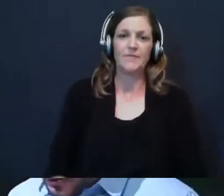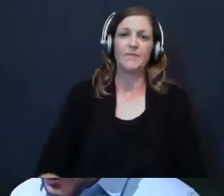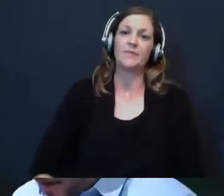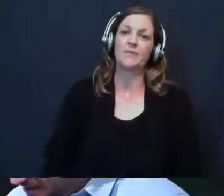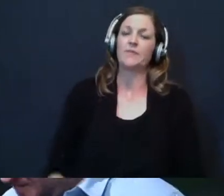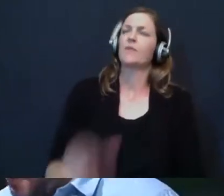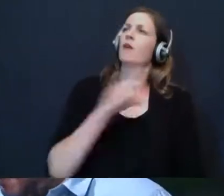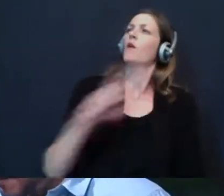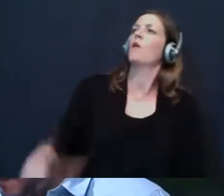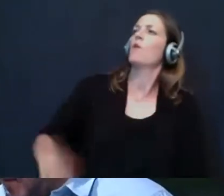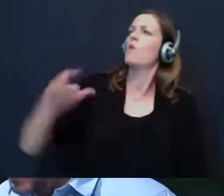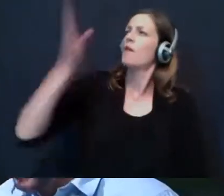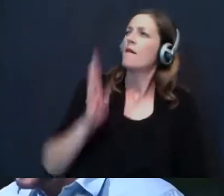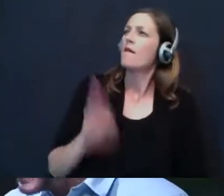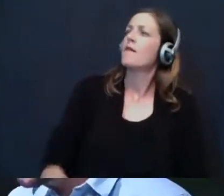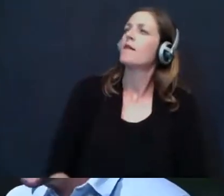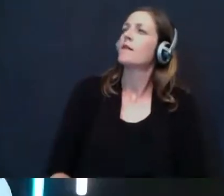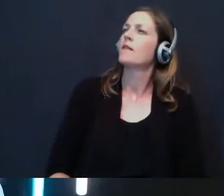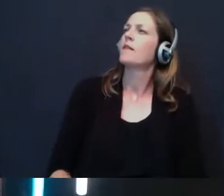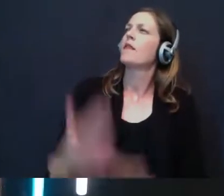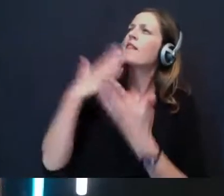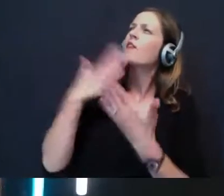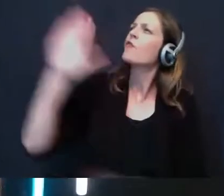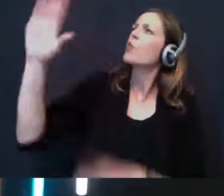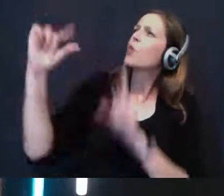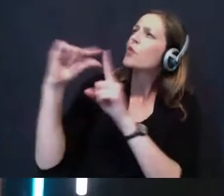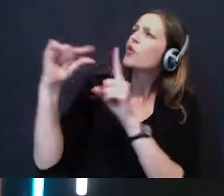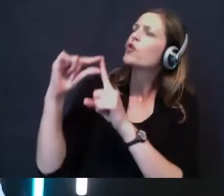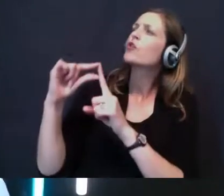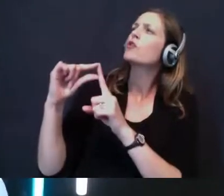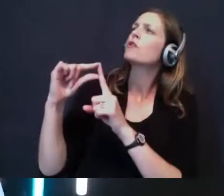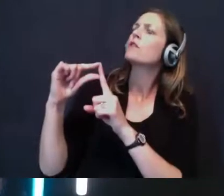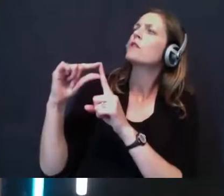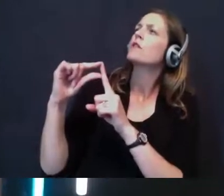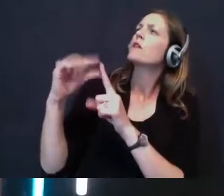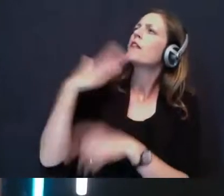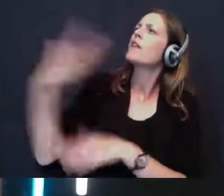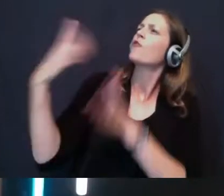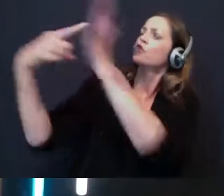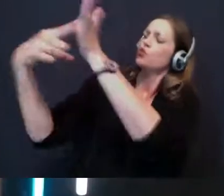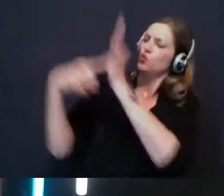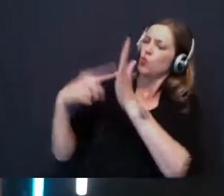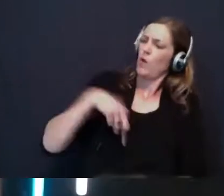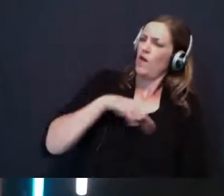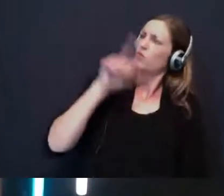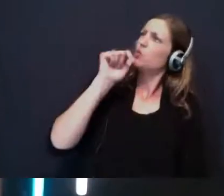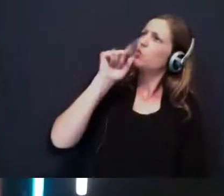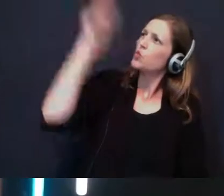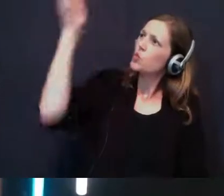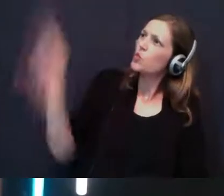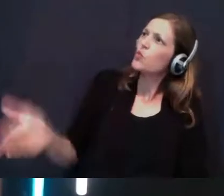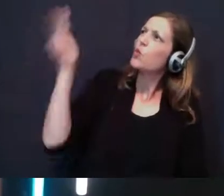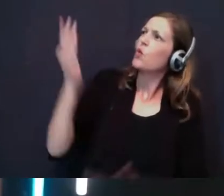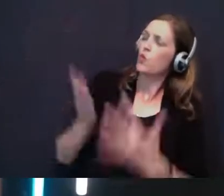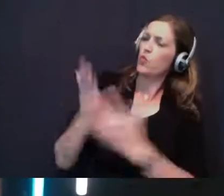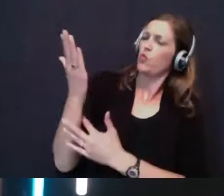Lord God, thank you for your word. Thank you for revealing to us who you are through